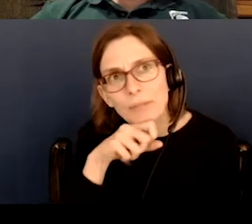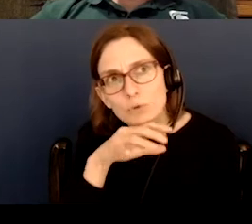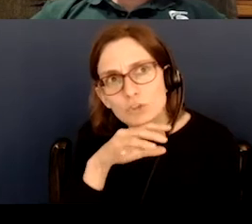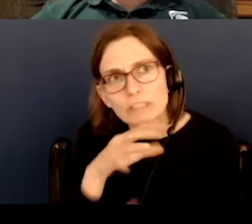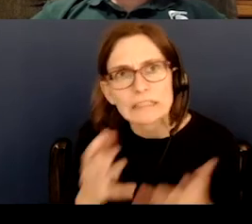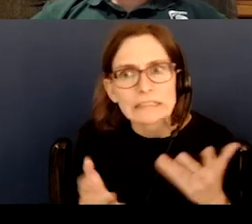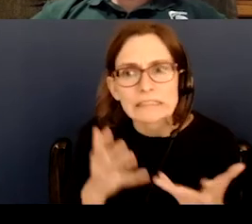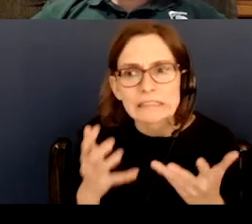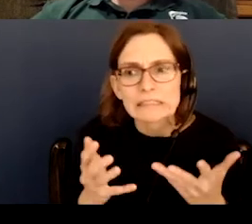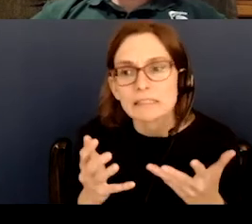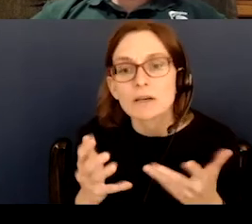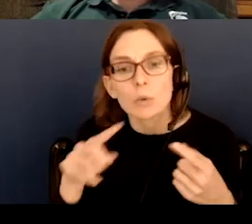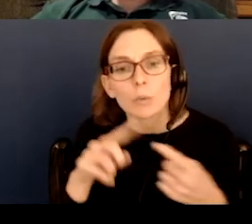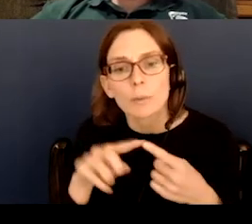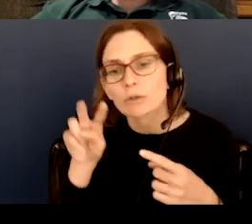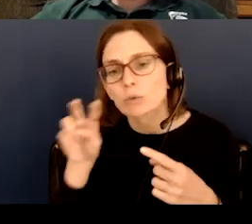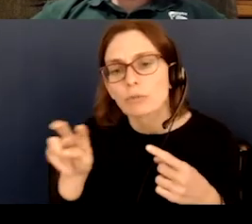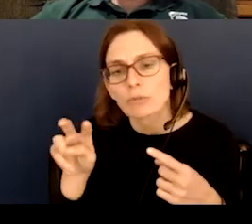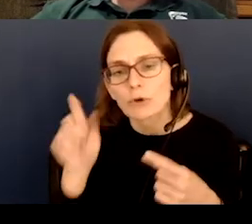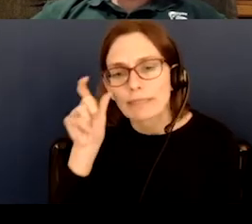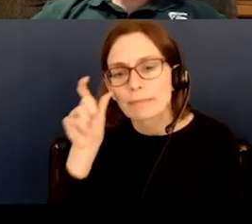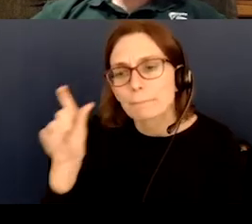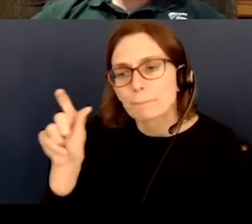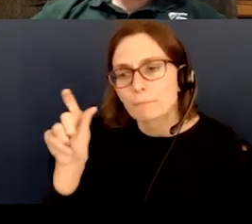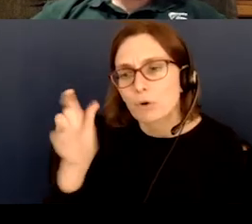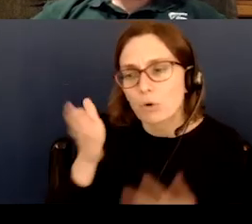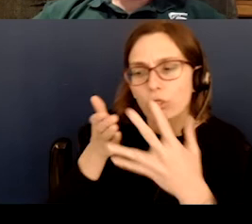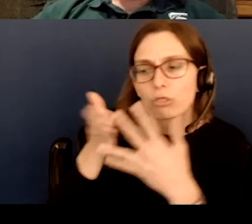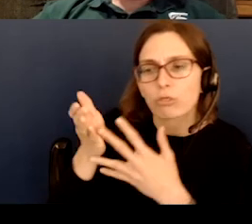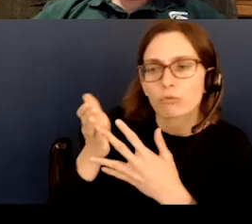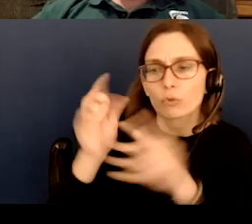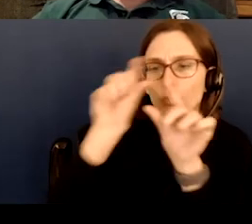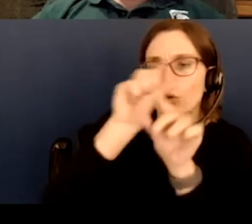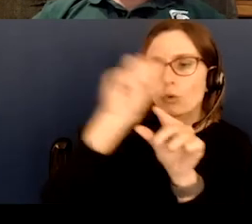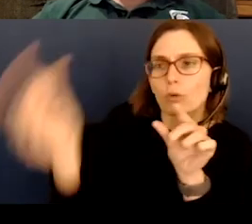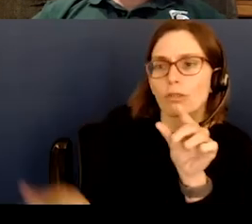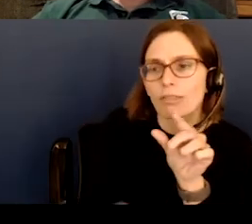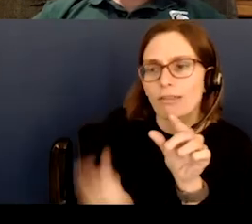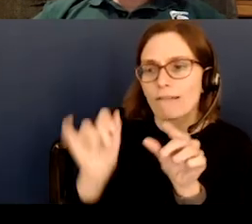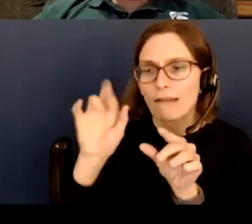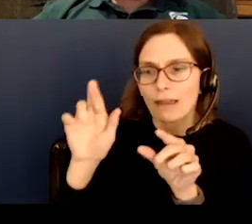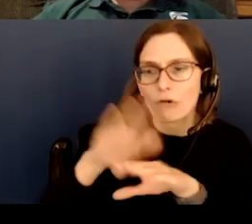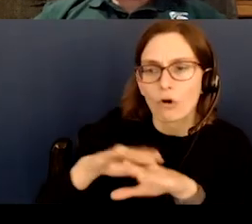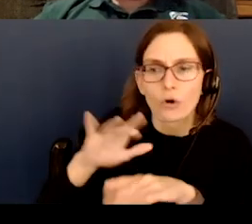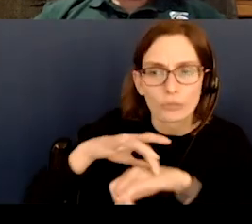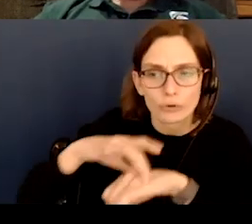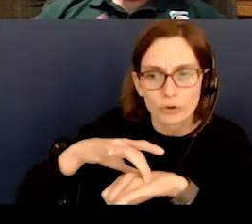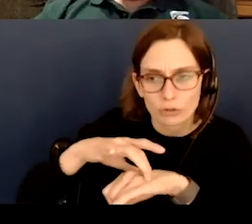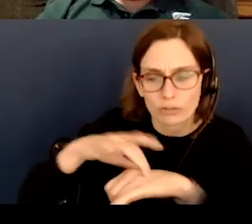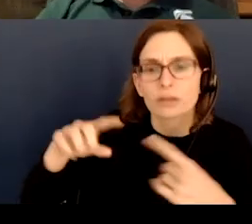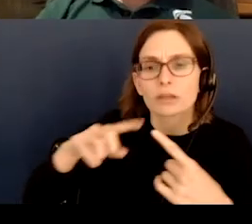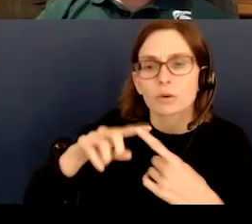The, when you look at the moon through the atmosphere of the Earth, when the moon is high up,